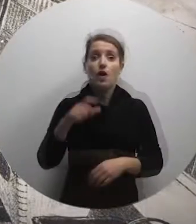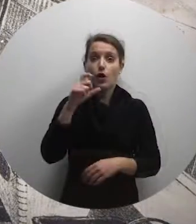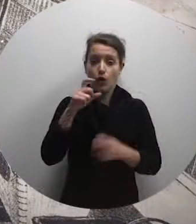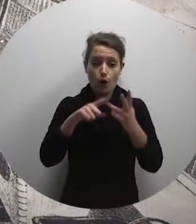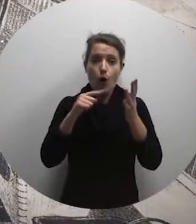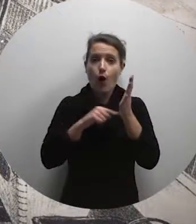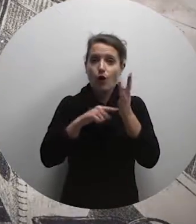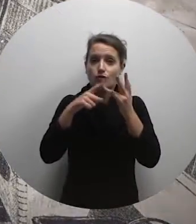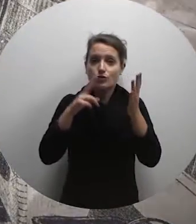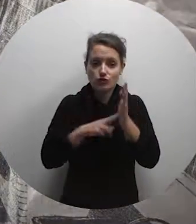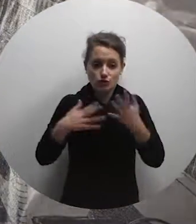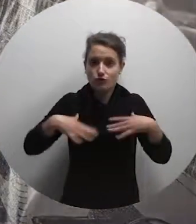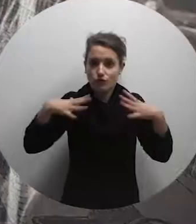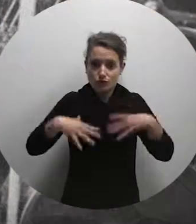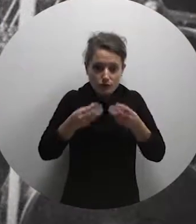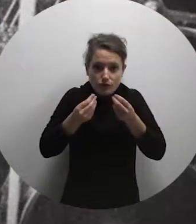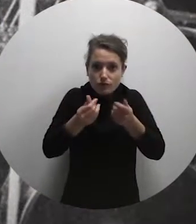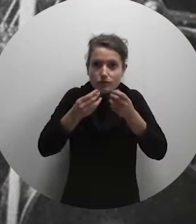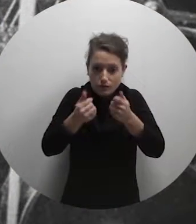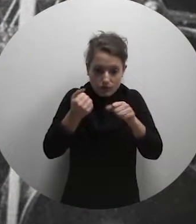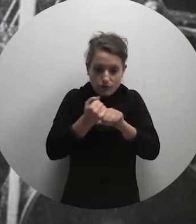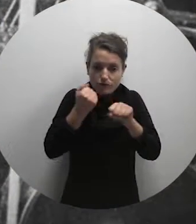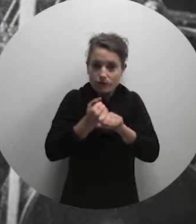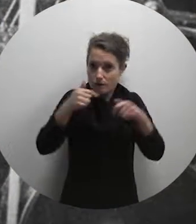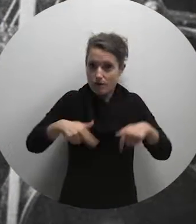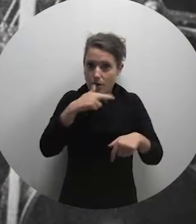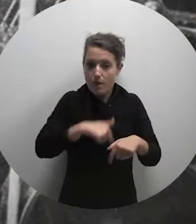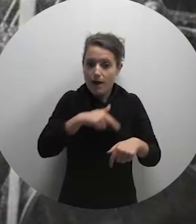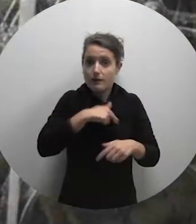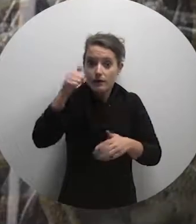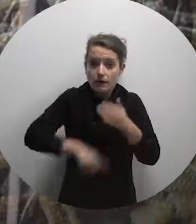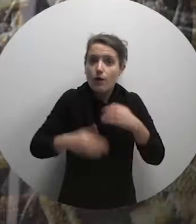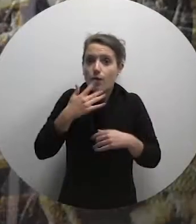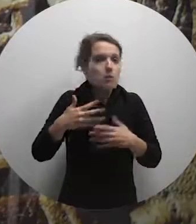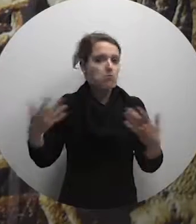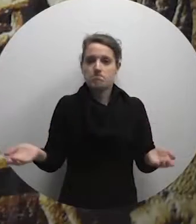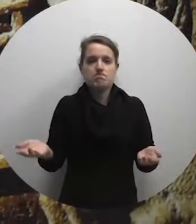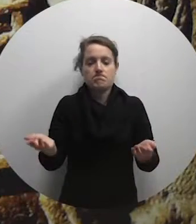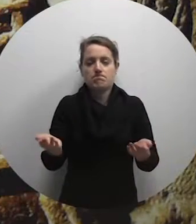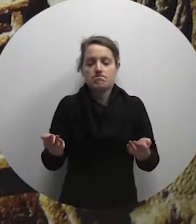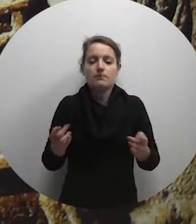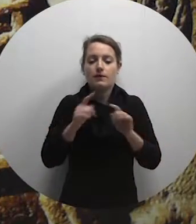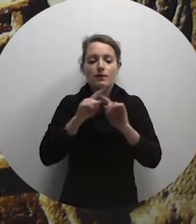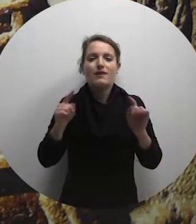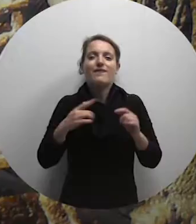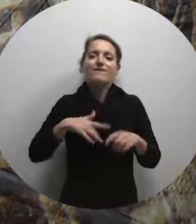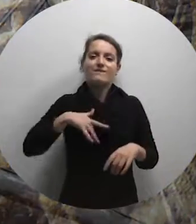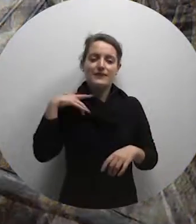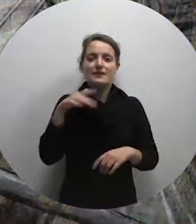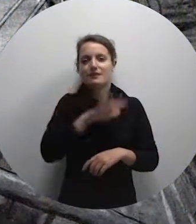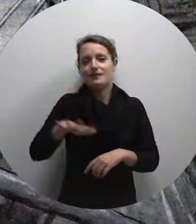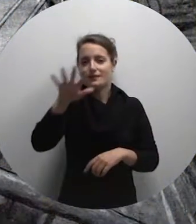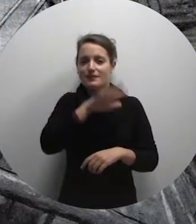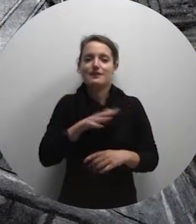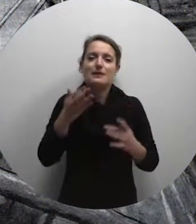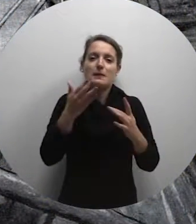It is not clear where, when or by whom cotton production was introduced to Malta. But it